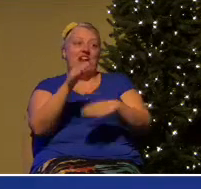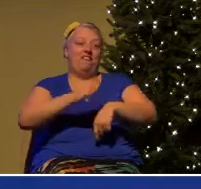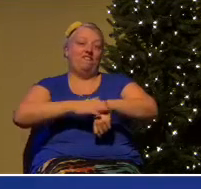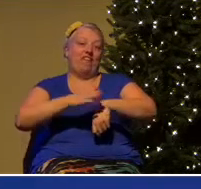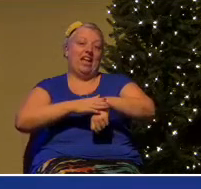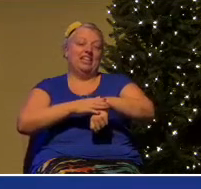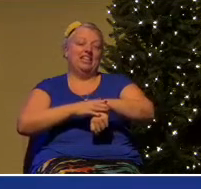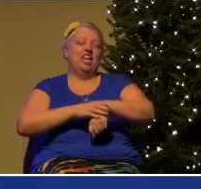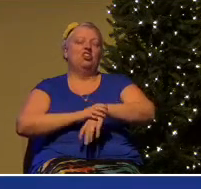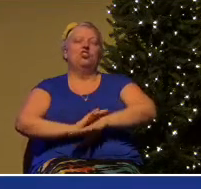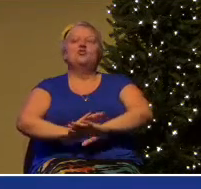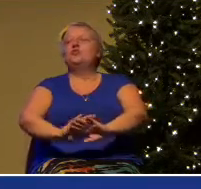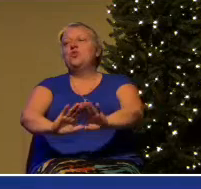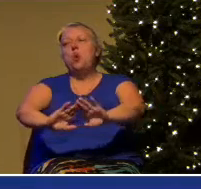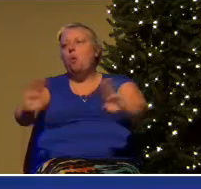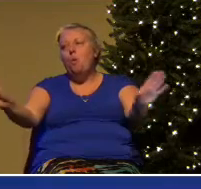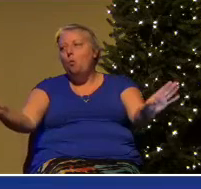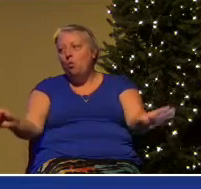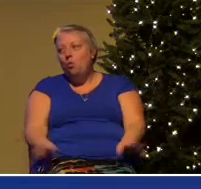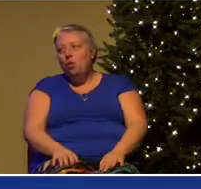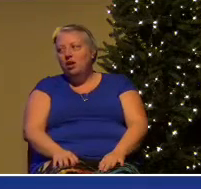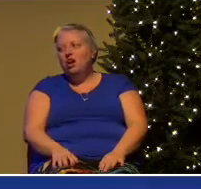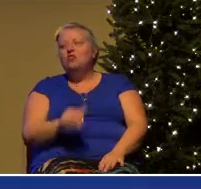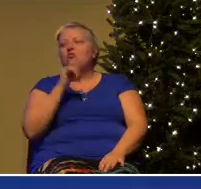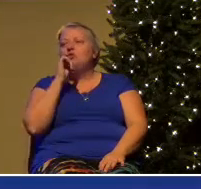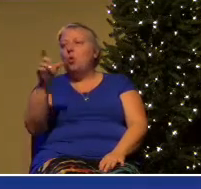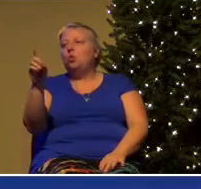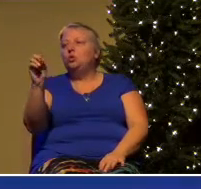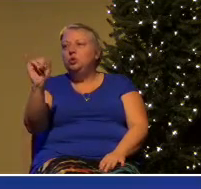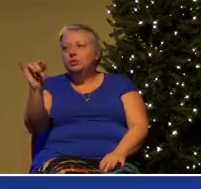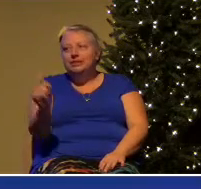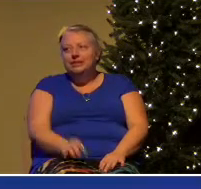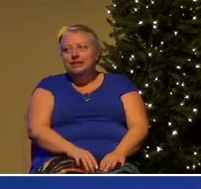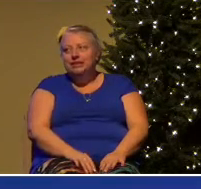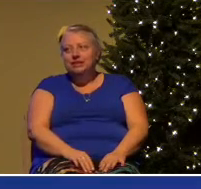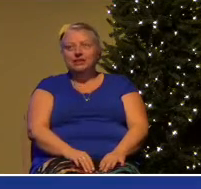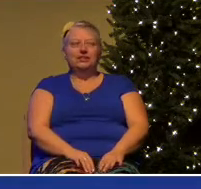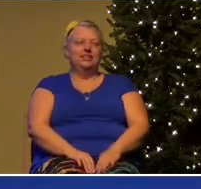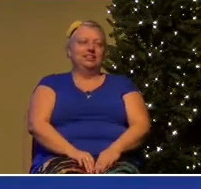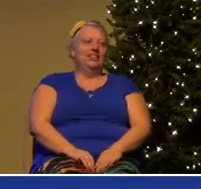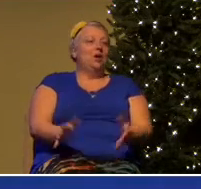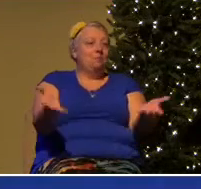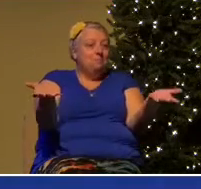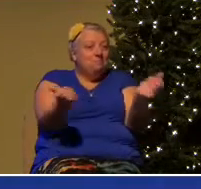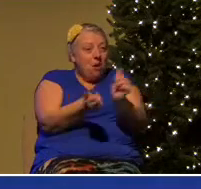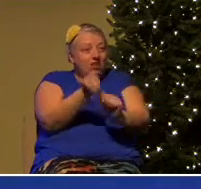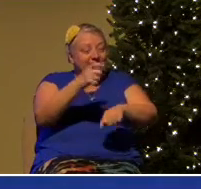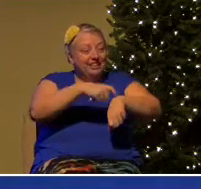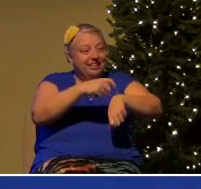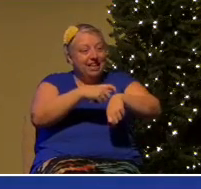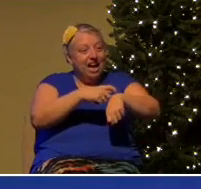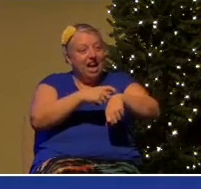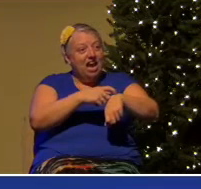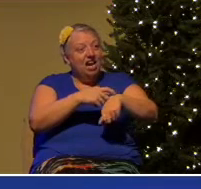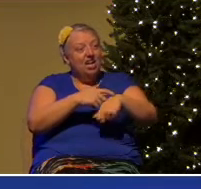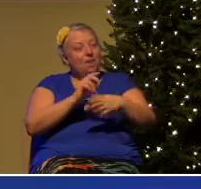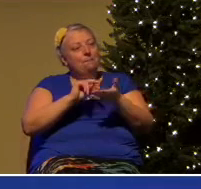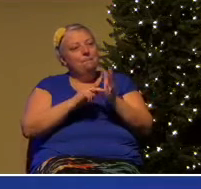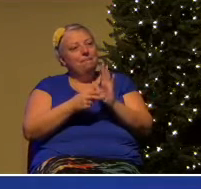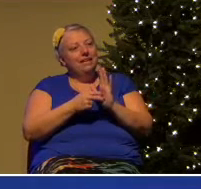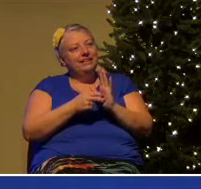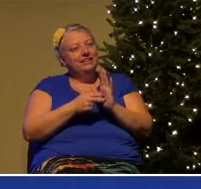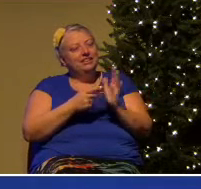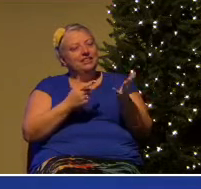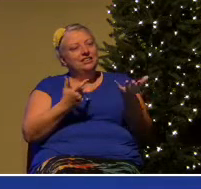do it. Don't do it. Because most of the time, it means you're not really hearing